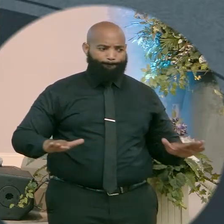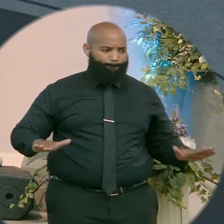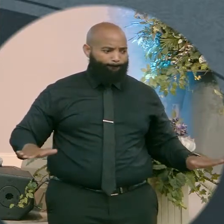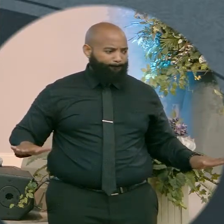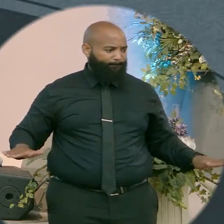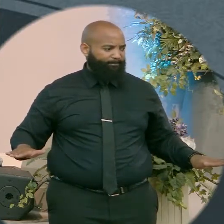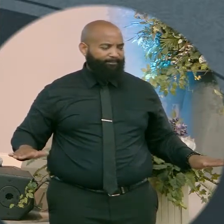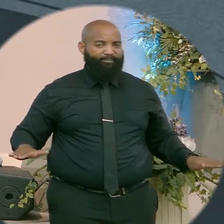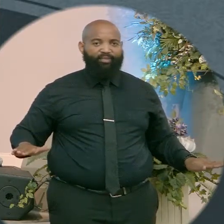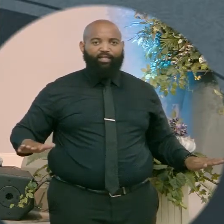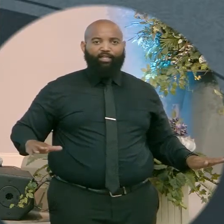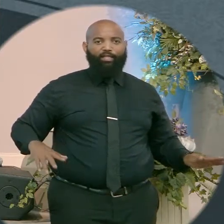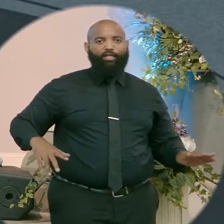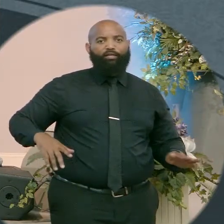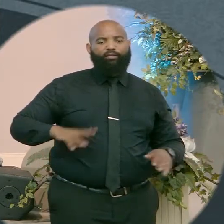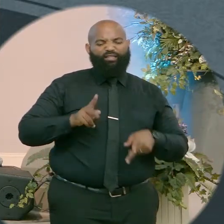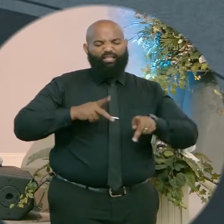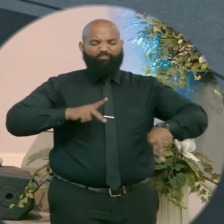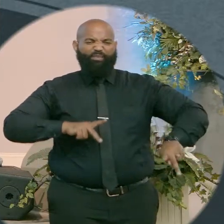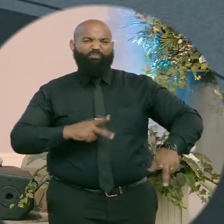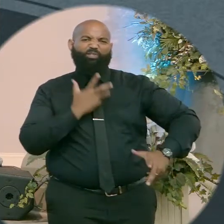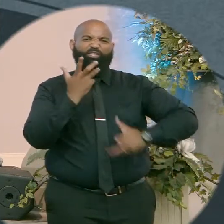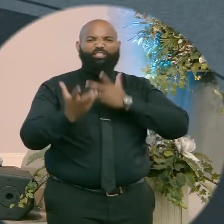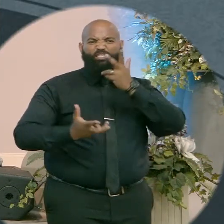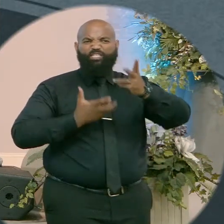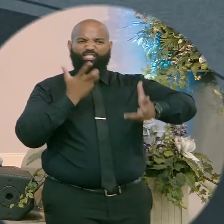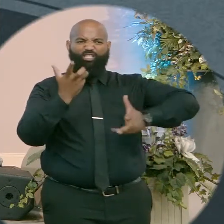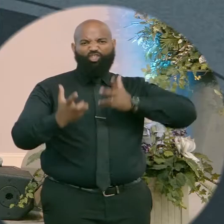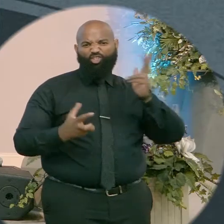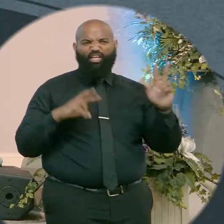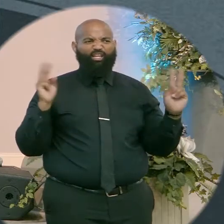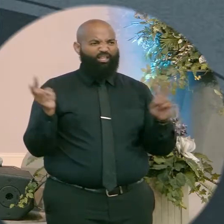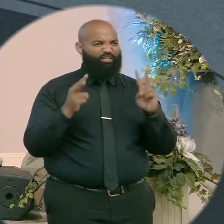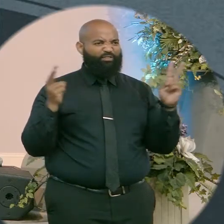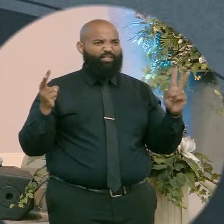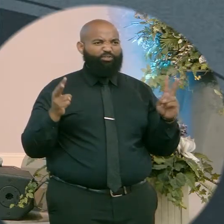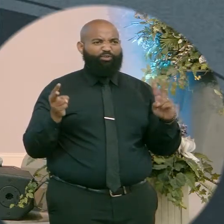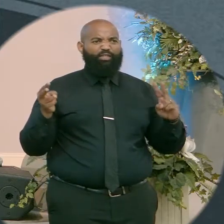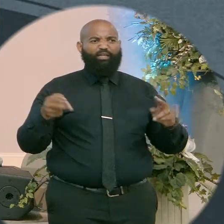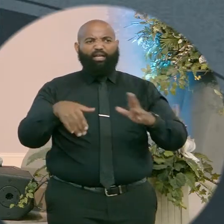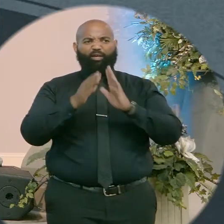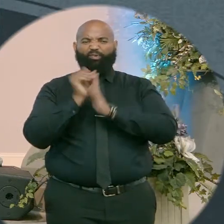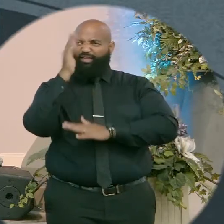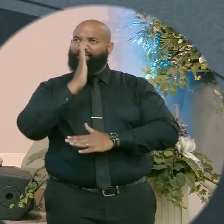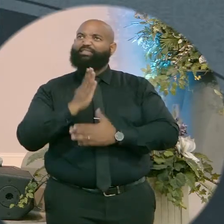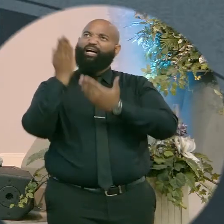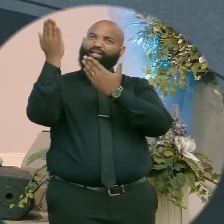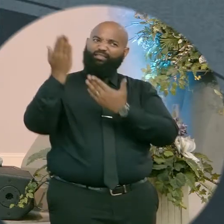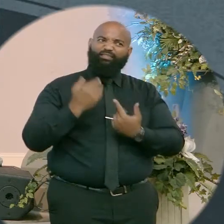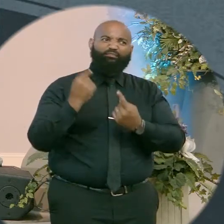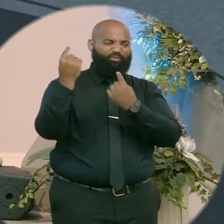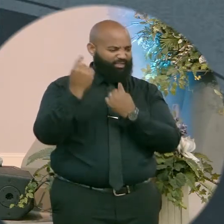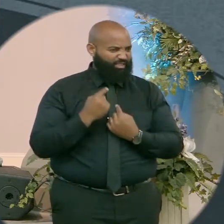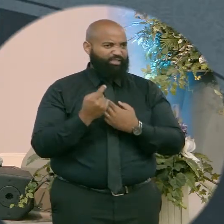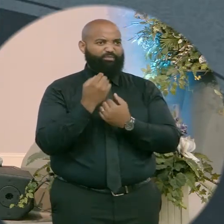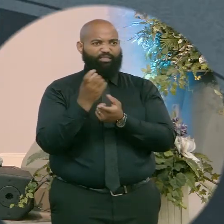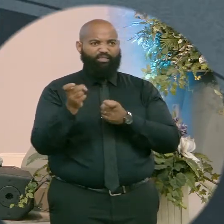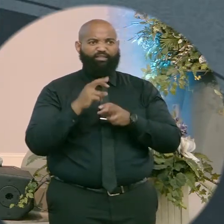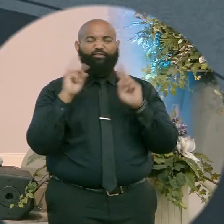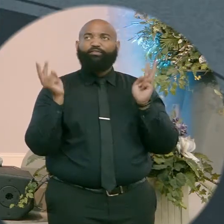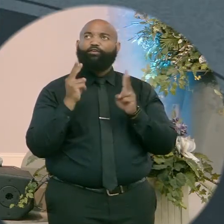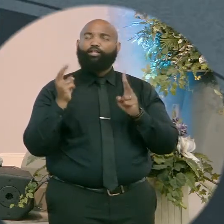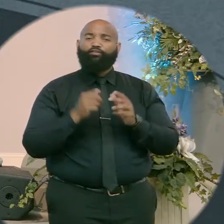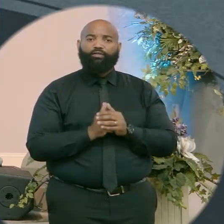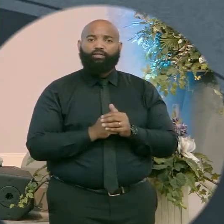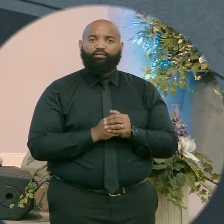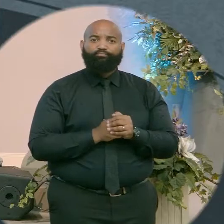about the Jericho wall that are ready to let out some shouts and declare war? Wait a minute, because yes, Jesus, he won the war when he was